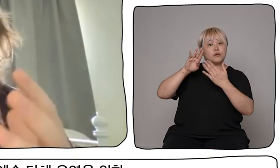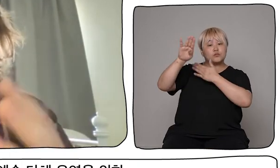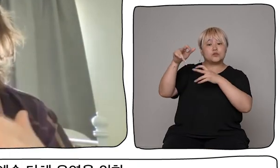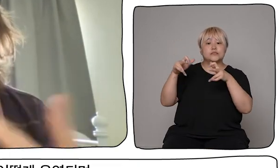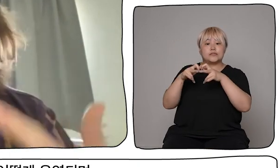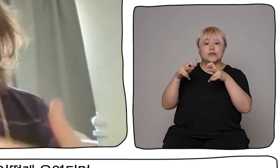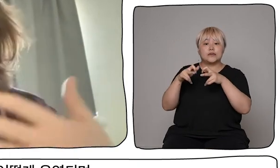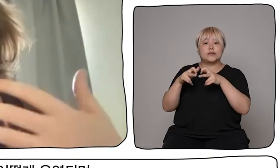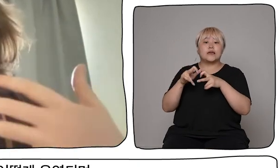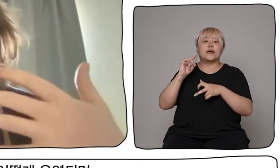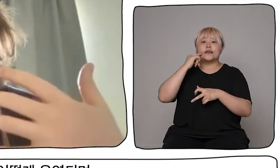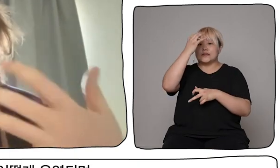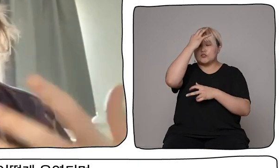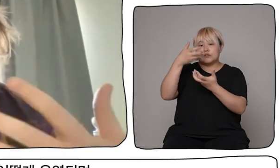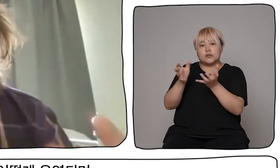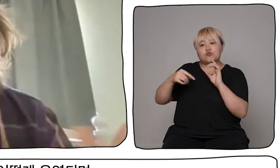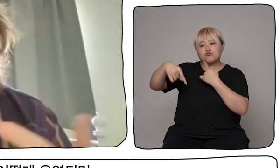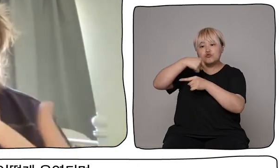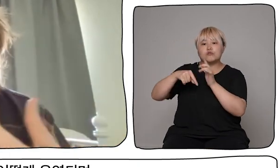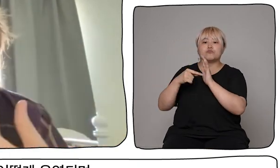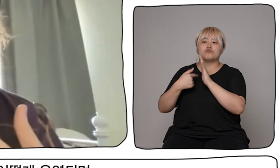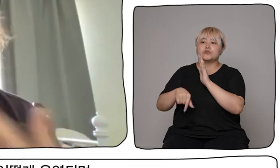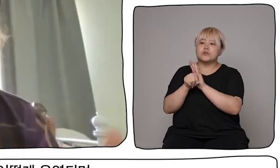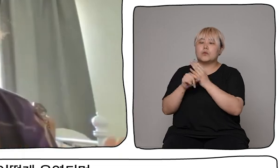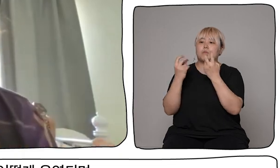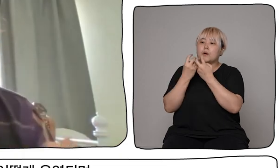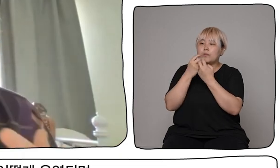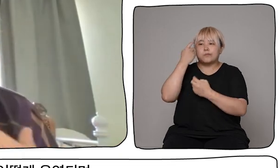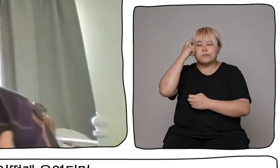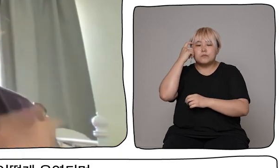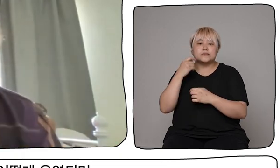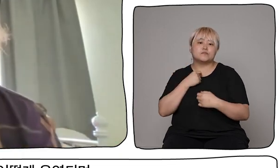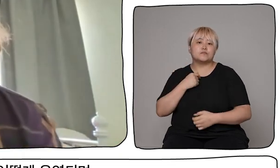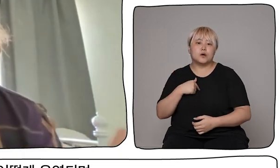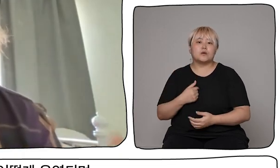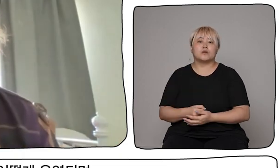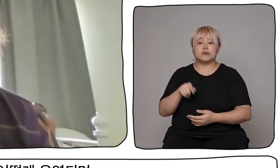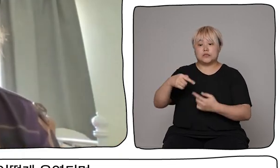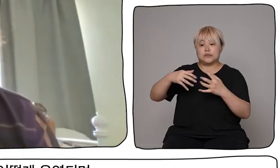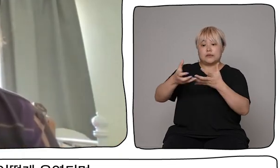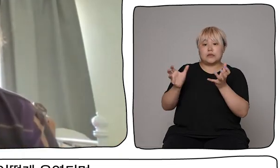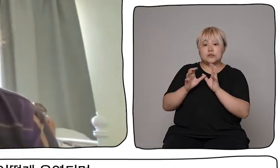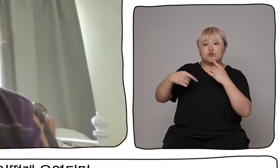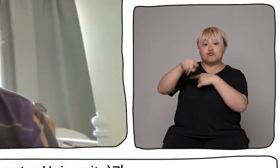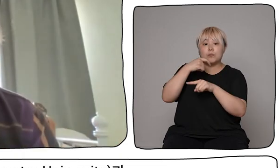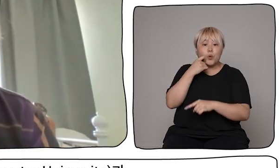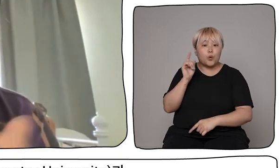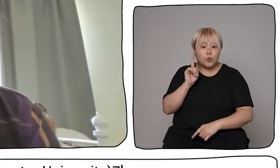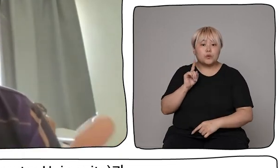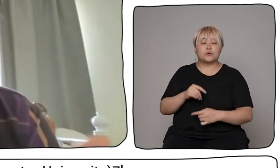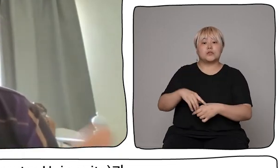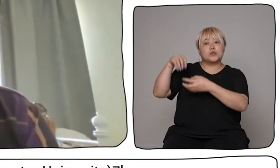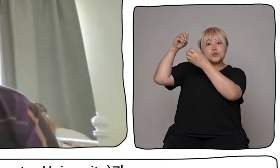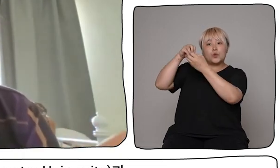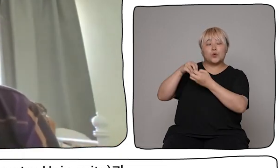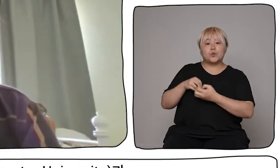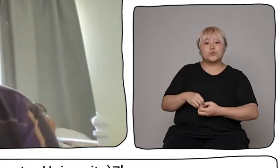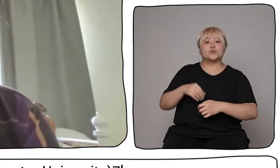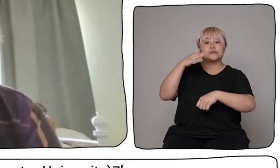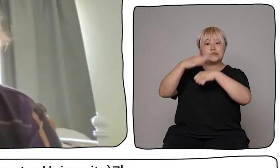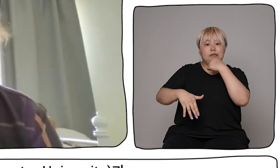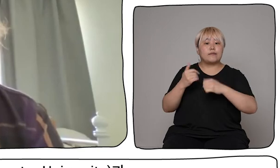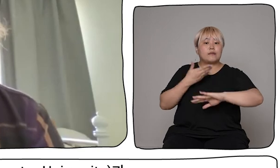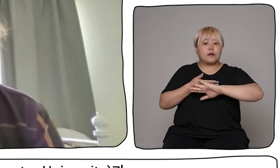At their core, how are these arts organisations run, and can they be run differently from traditional arts organisations? We are in a research